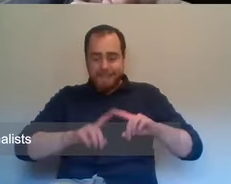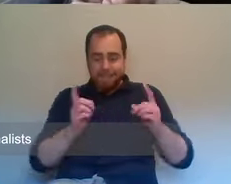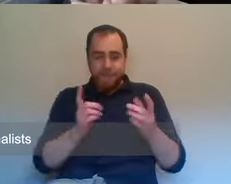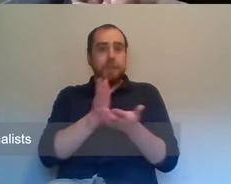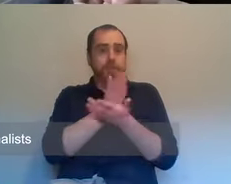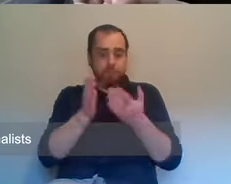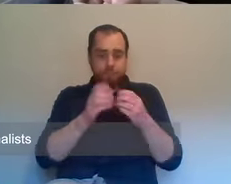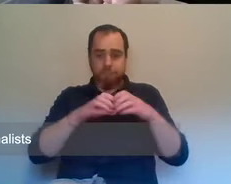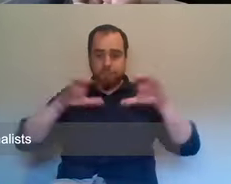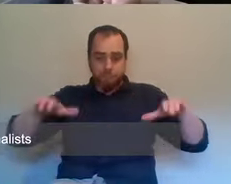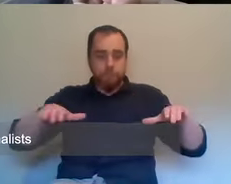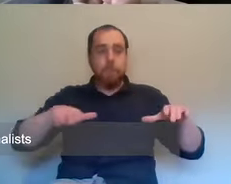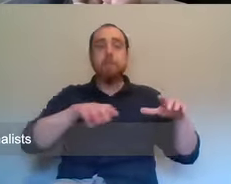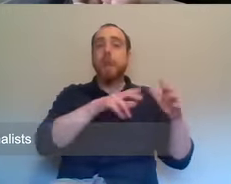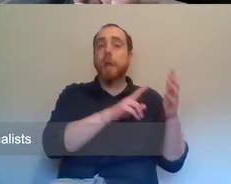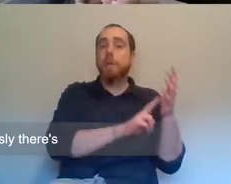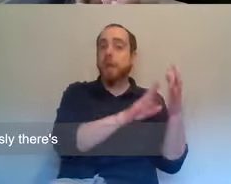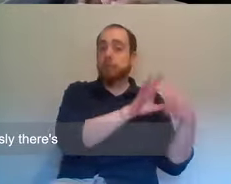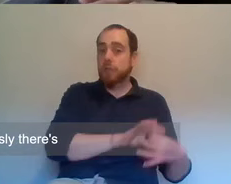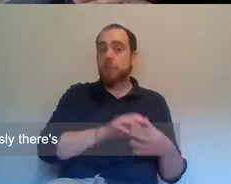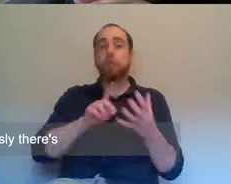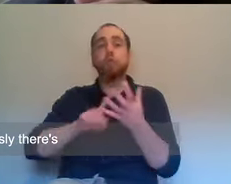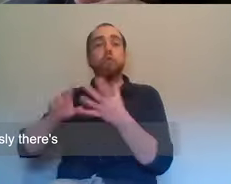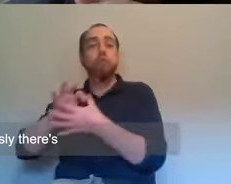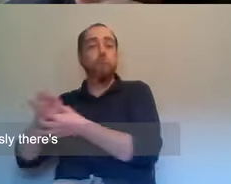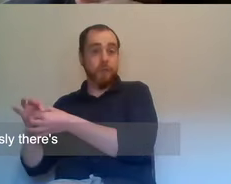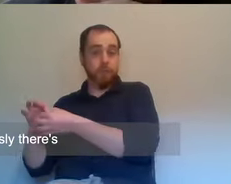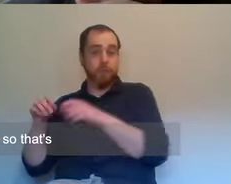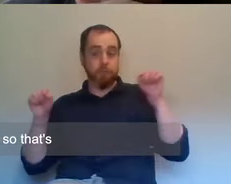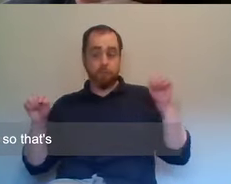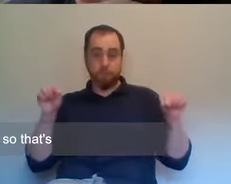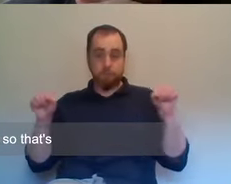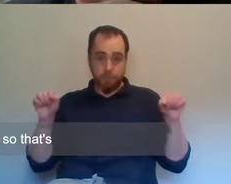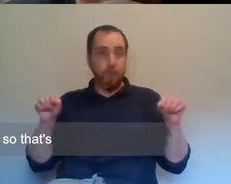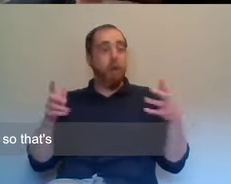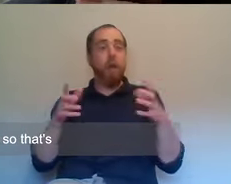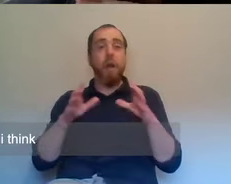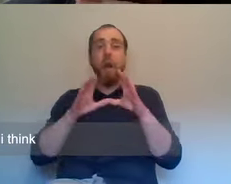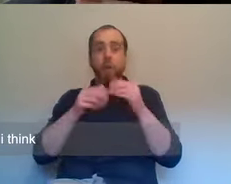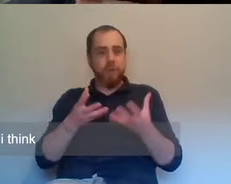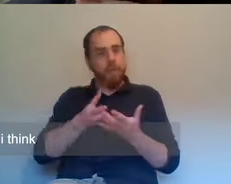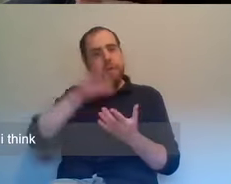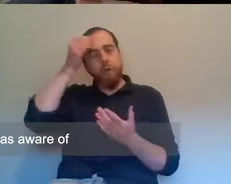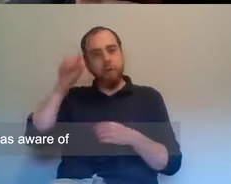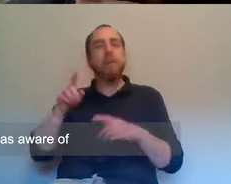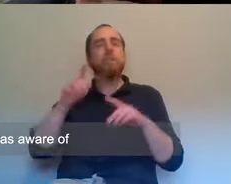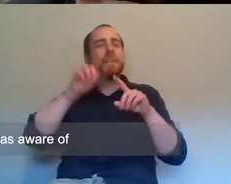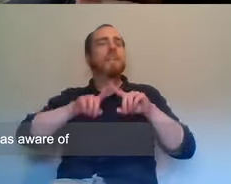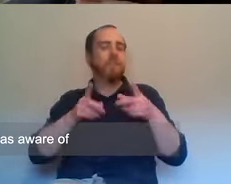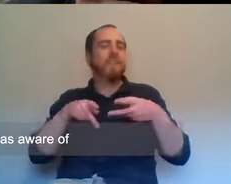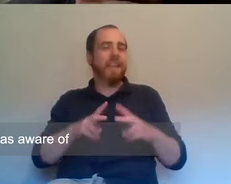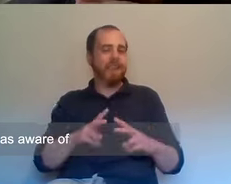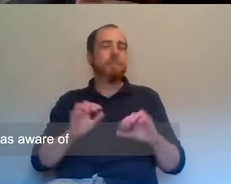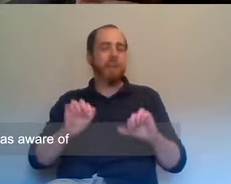nationalists, uh, learn? And I mean, obviously there's different school sectors, so that's slightly separate, but I think, do you think unionists are as